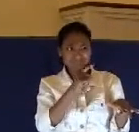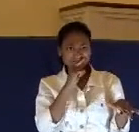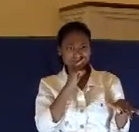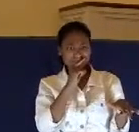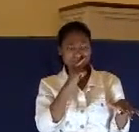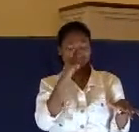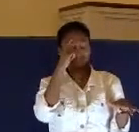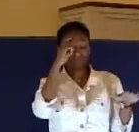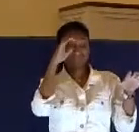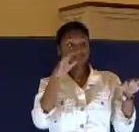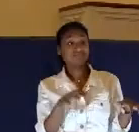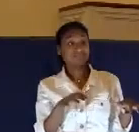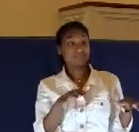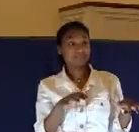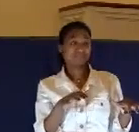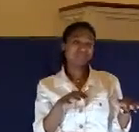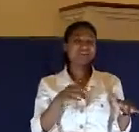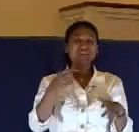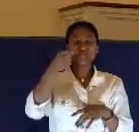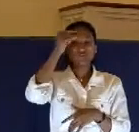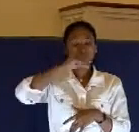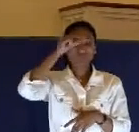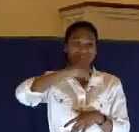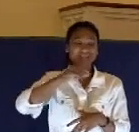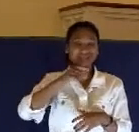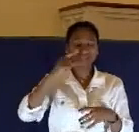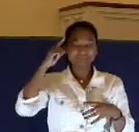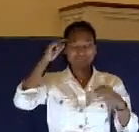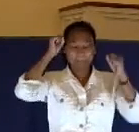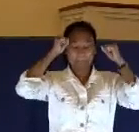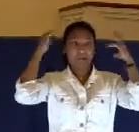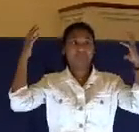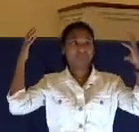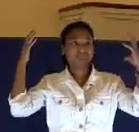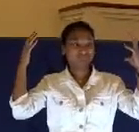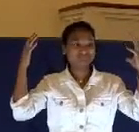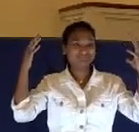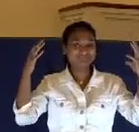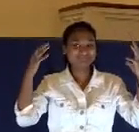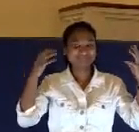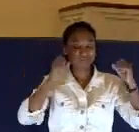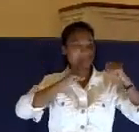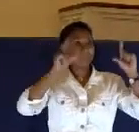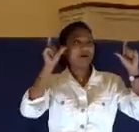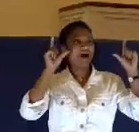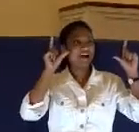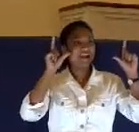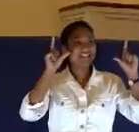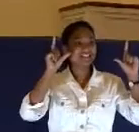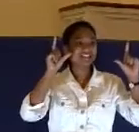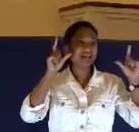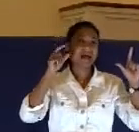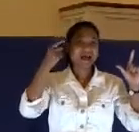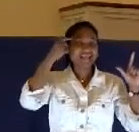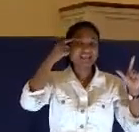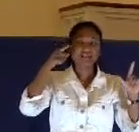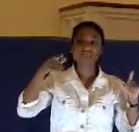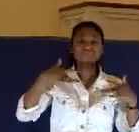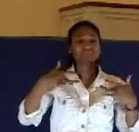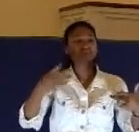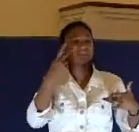Actually, the Greek word here means he was blown away. You know, he's probably used to having all these criminals in there, pleading their innocence,